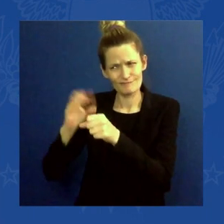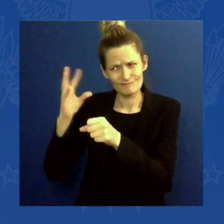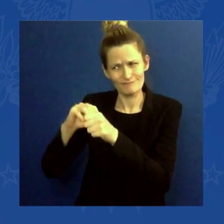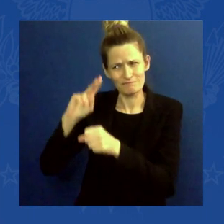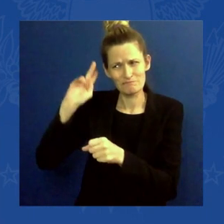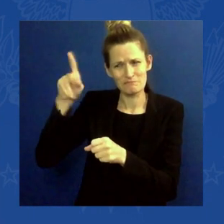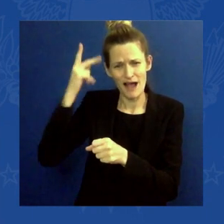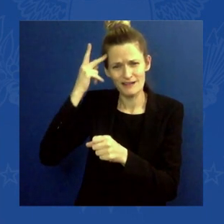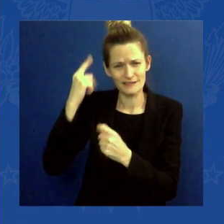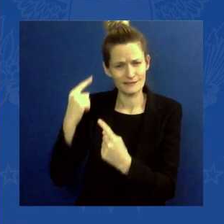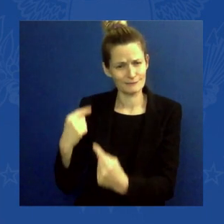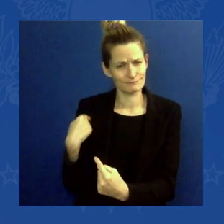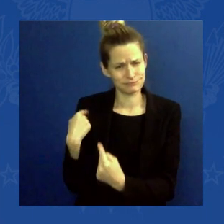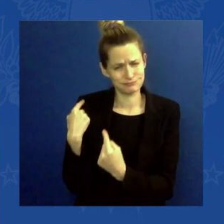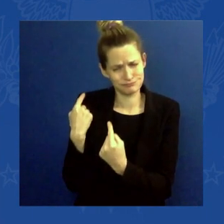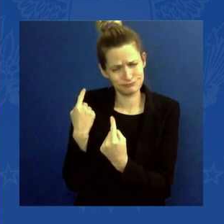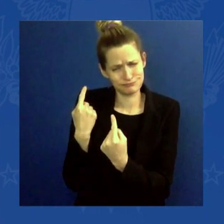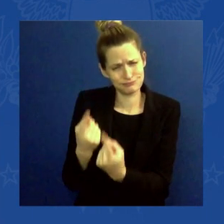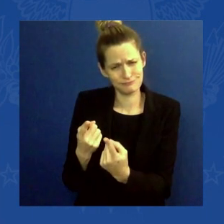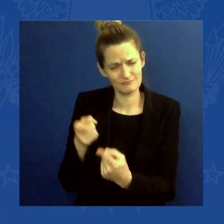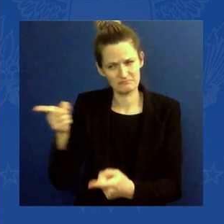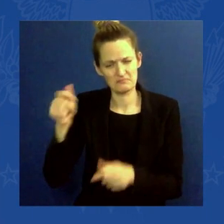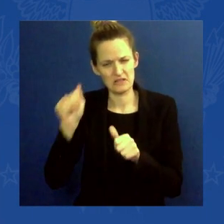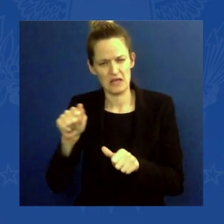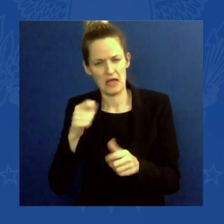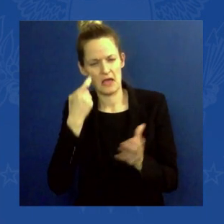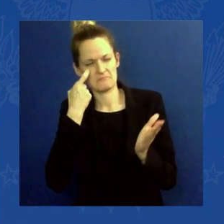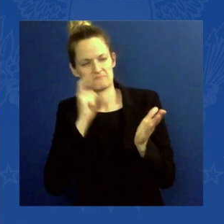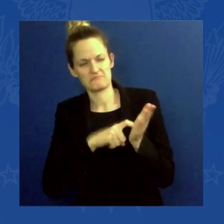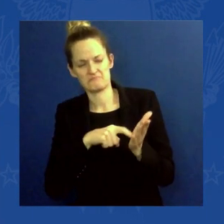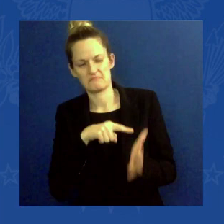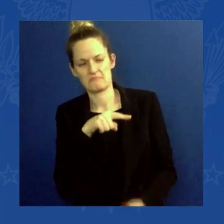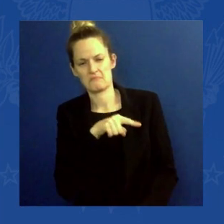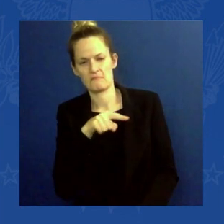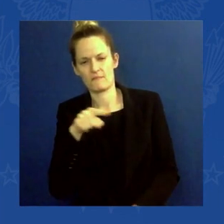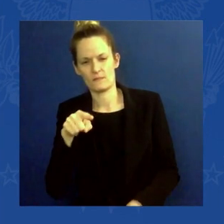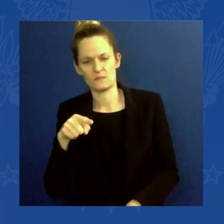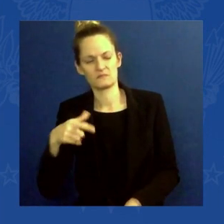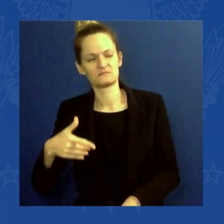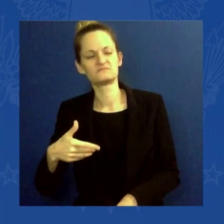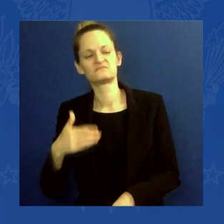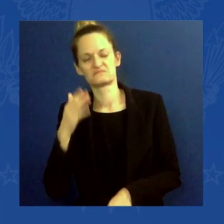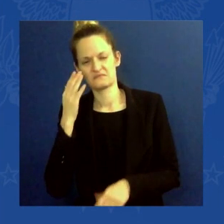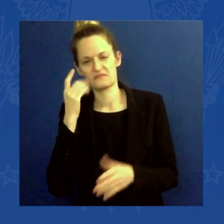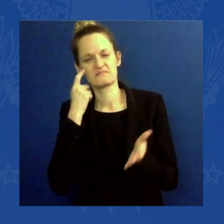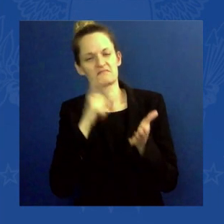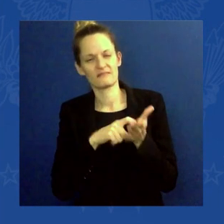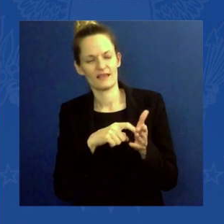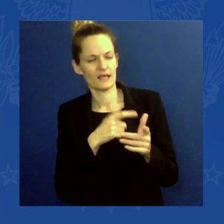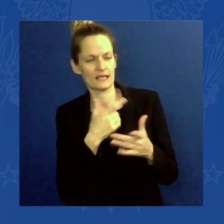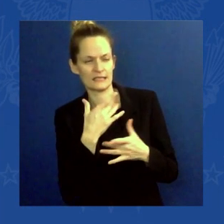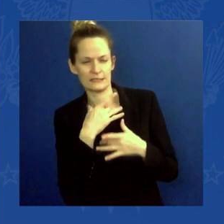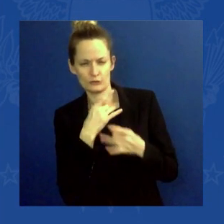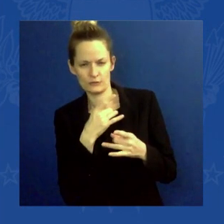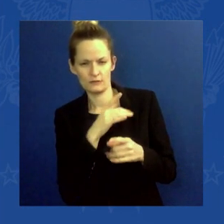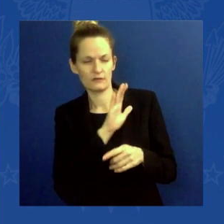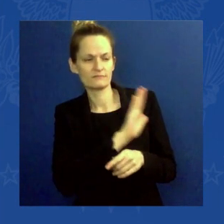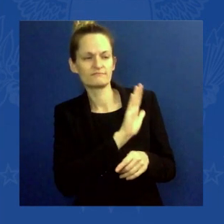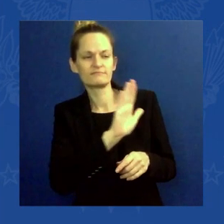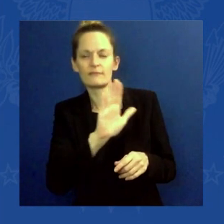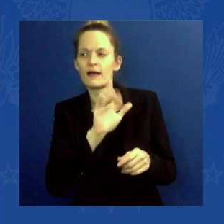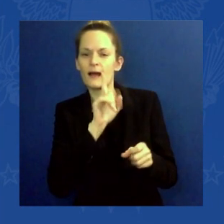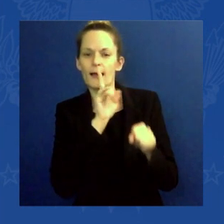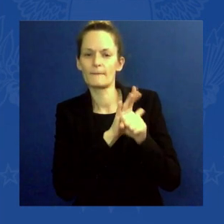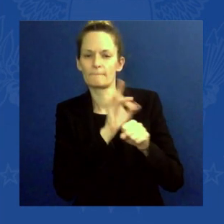to solving things. The President of the United States' commitment is demonstrable. Now, the third time here physically seeing